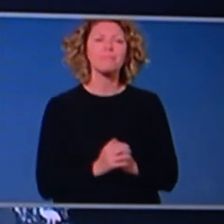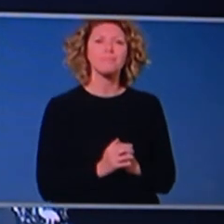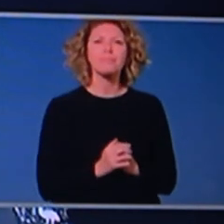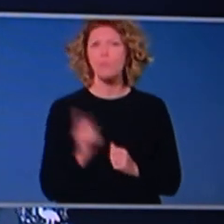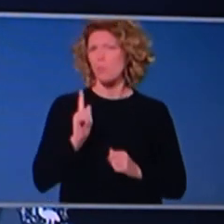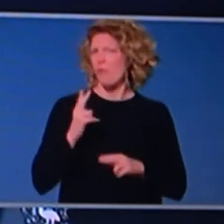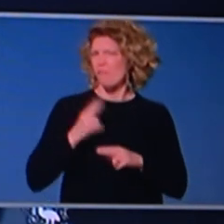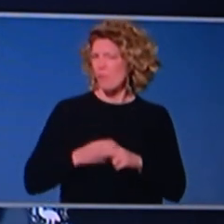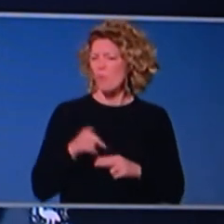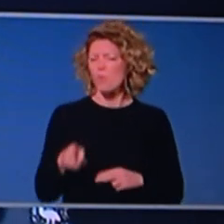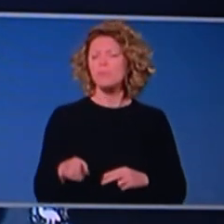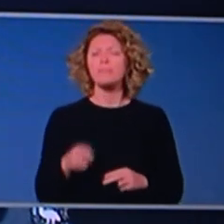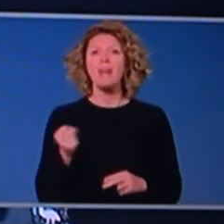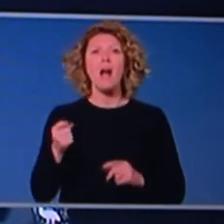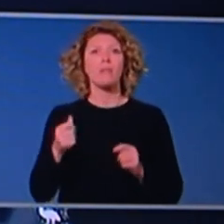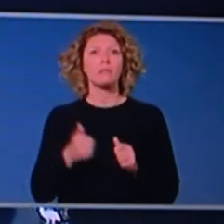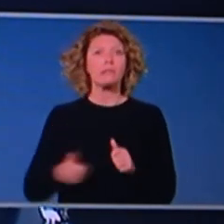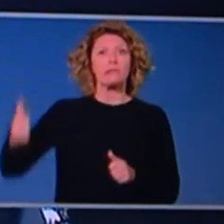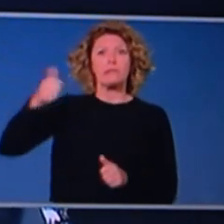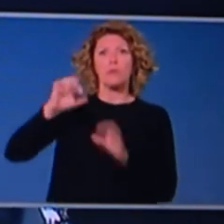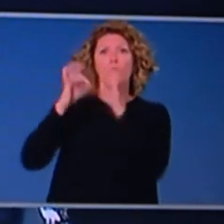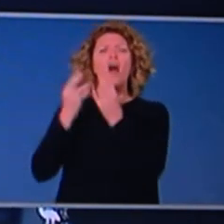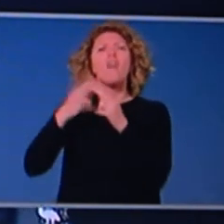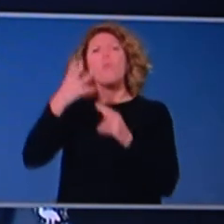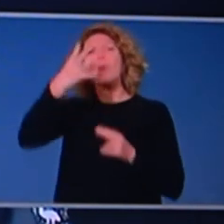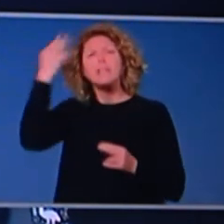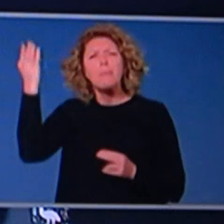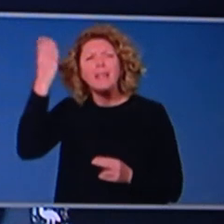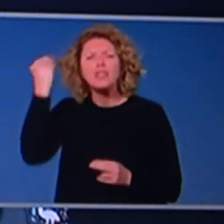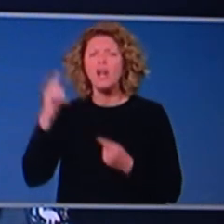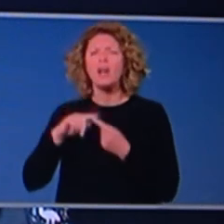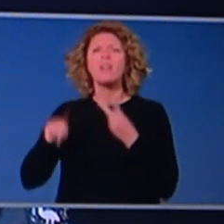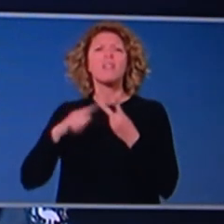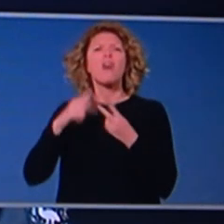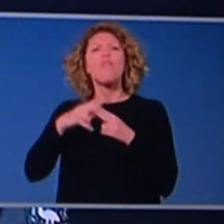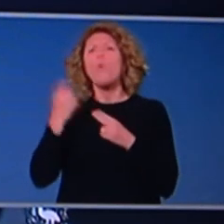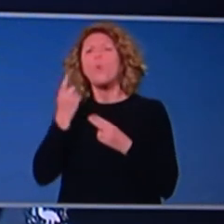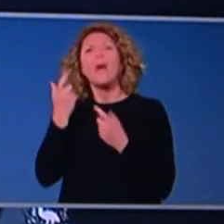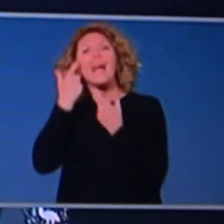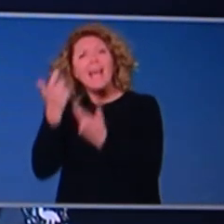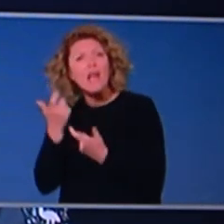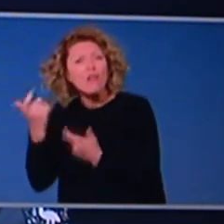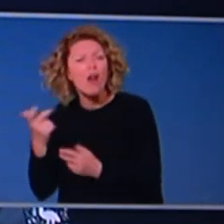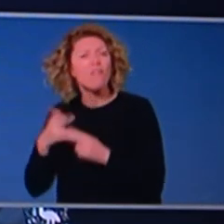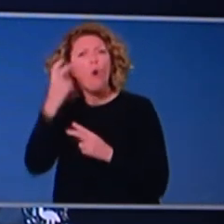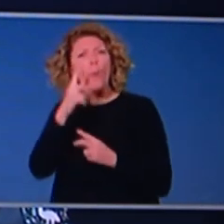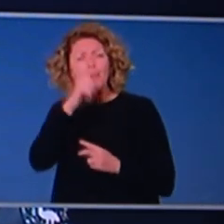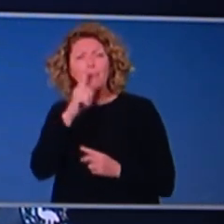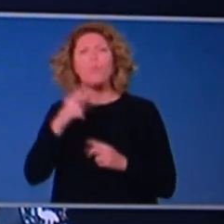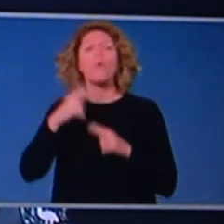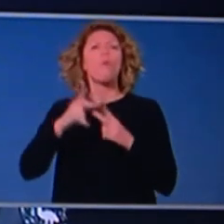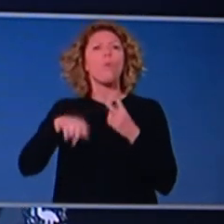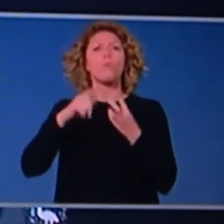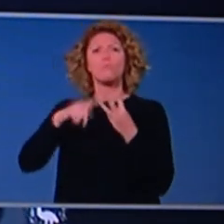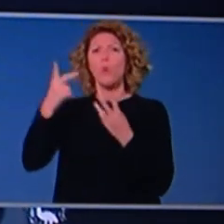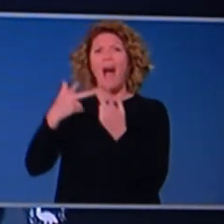Council of the Ageing, National Seniors, Dementia Australia, the Older Persons Advocacy Network and Carers Australia, can I thank them also for the work that